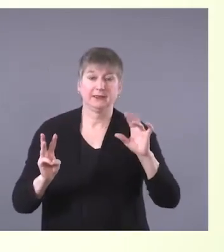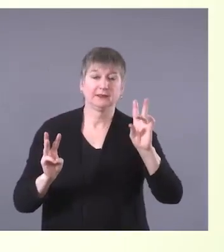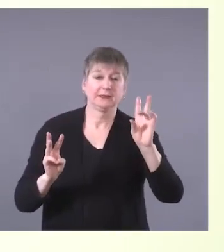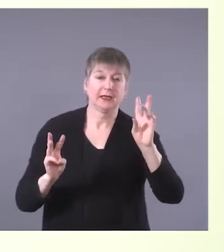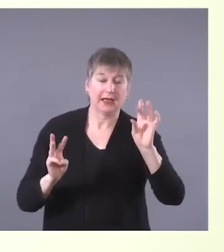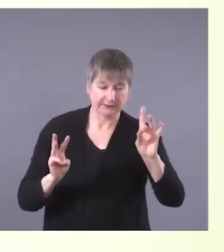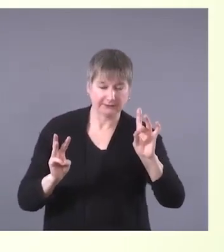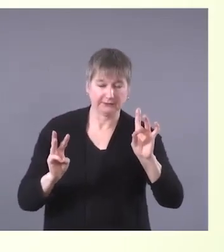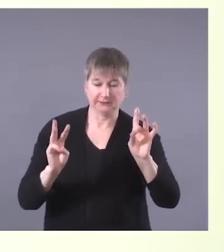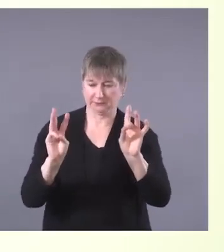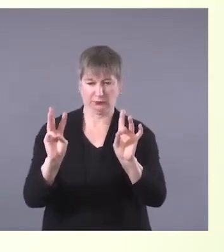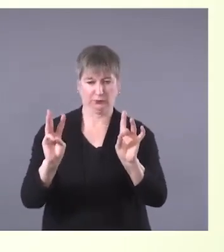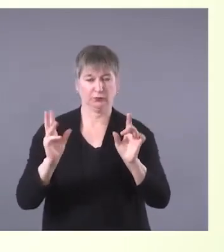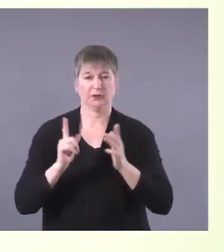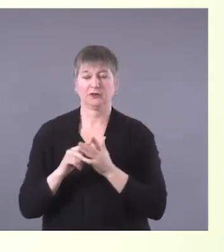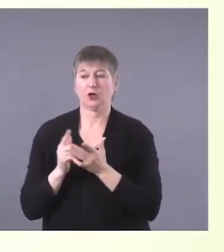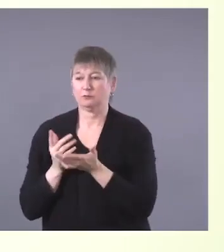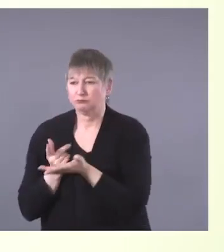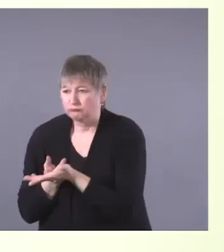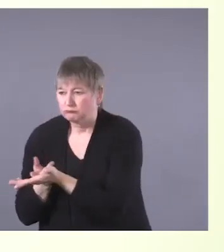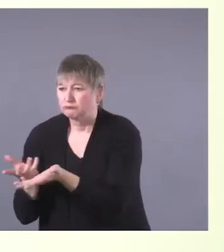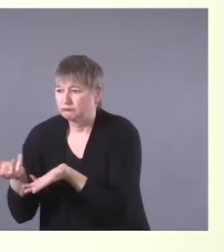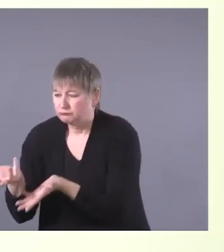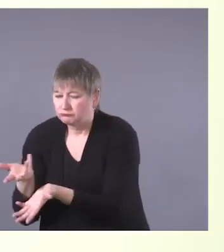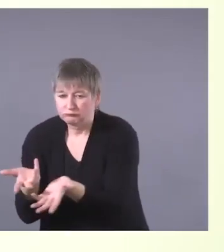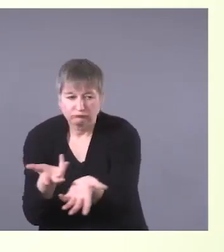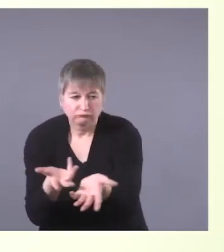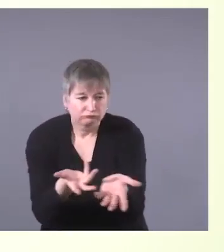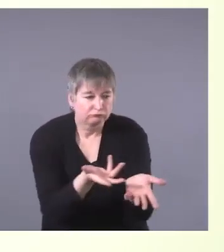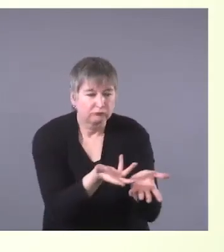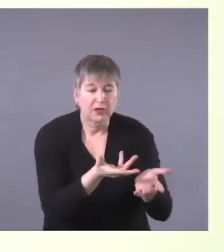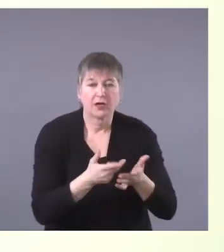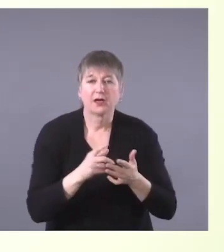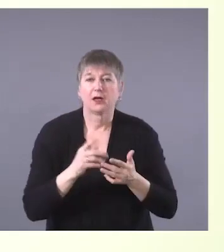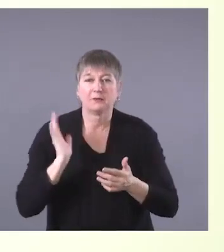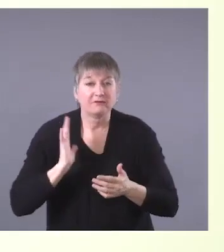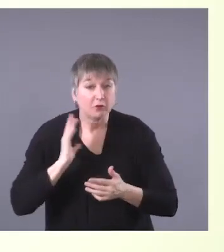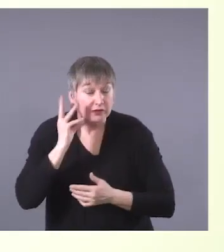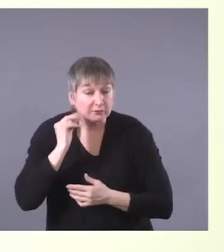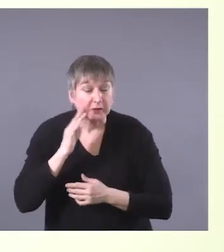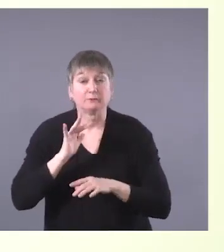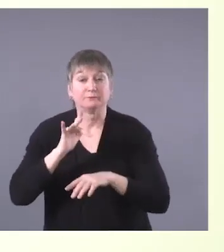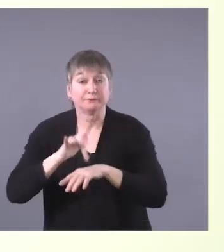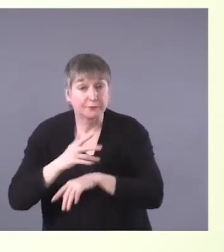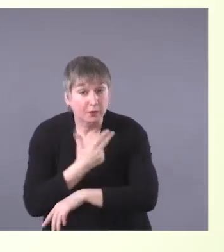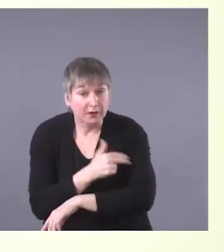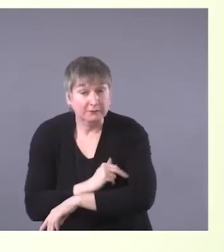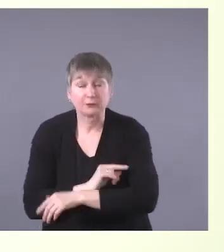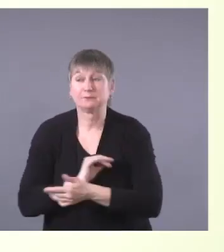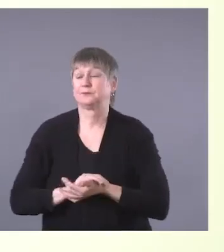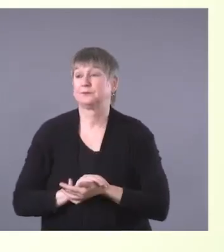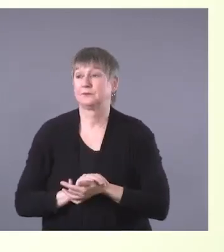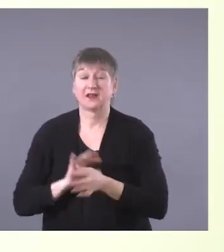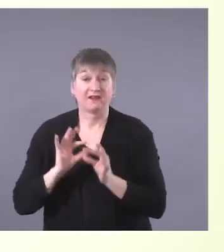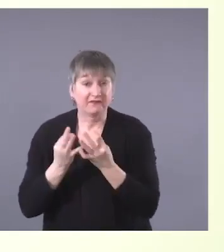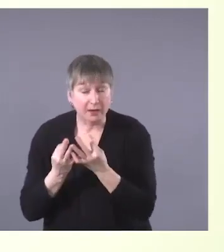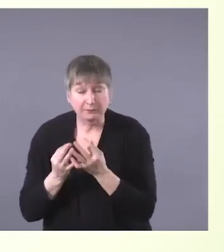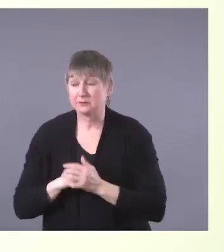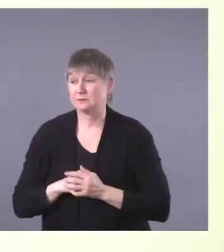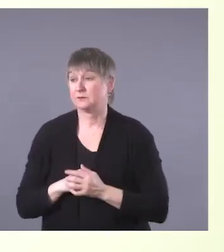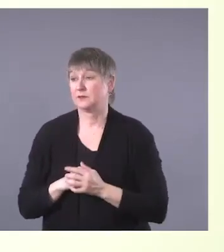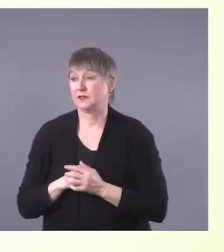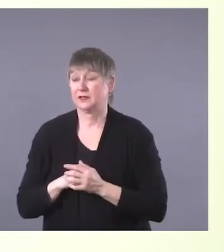from previous patients, family members, staff that are out in the community